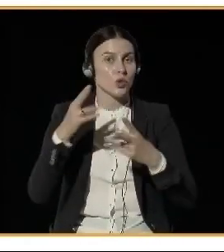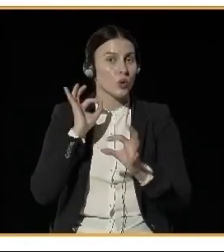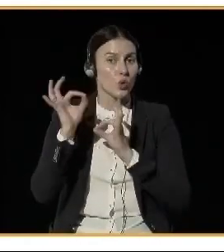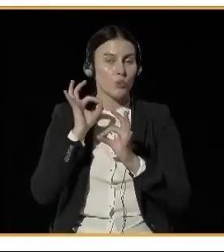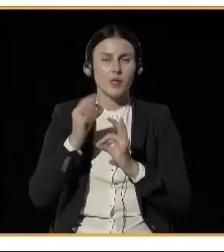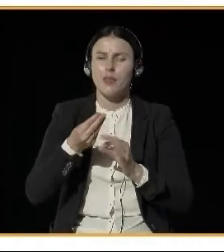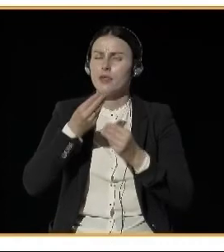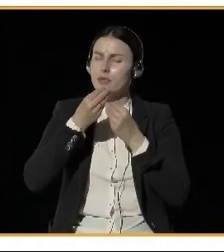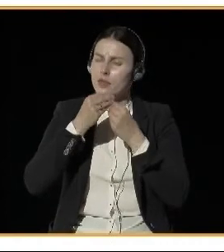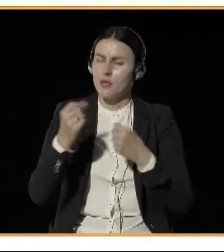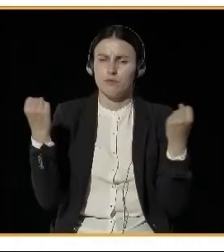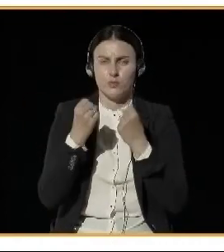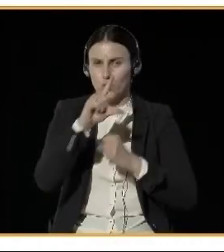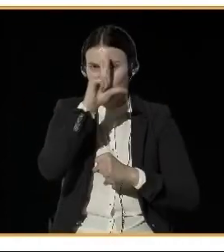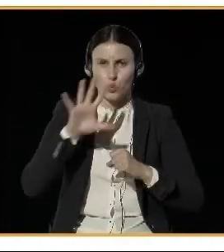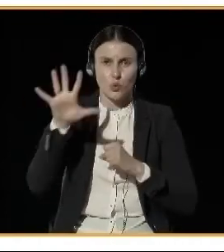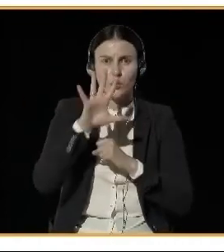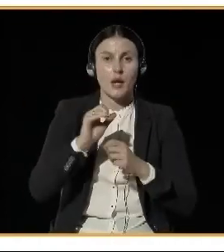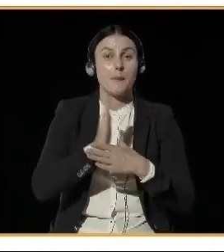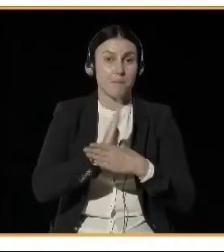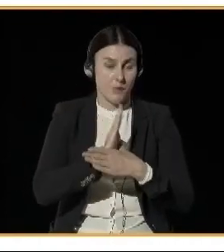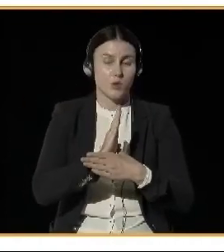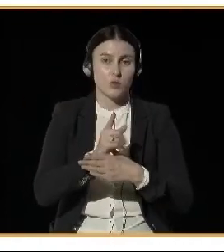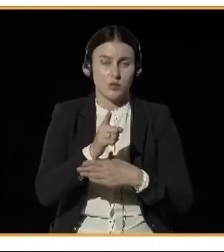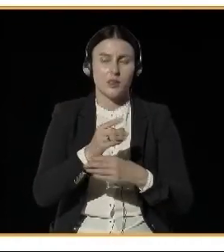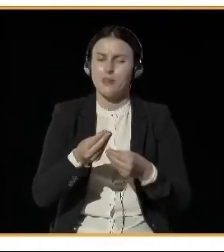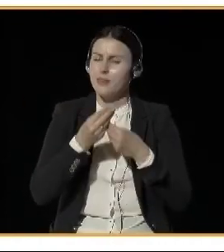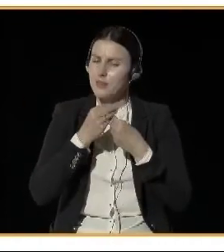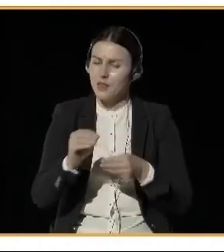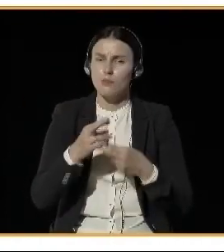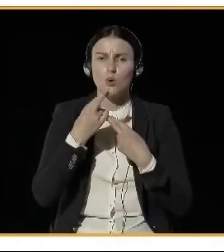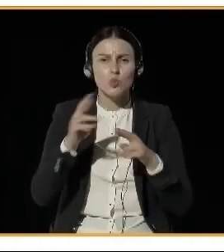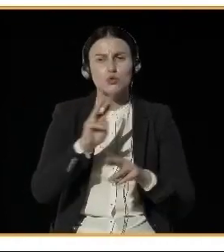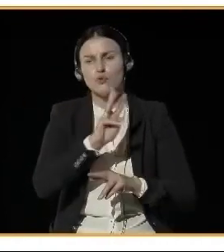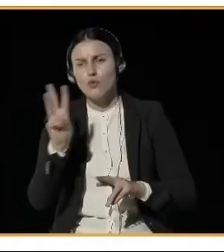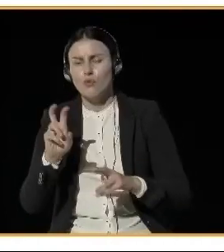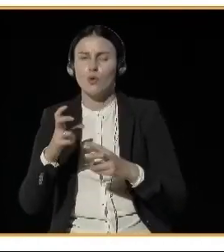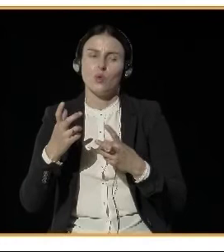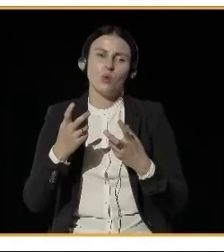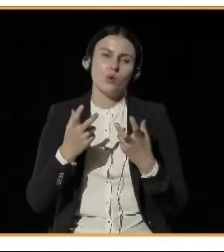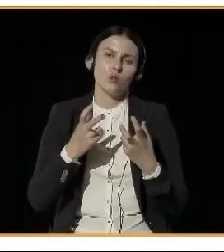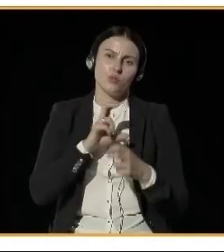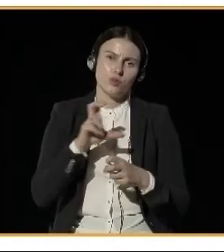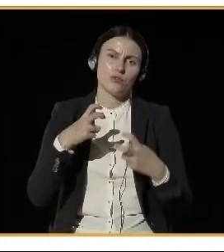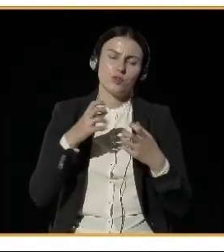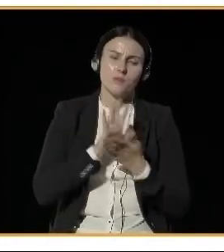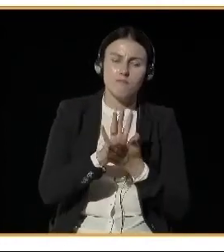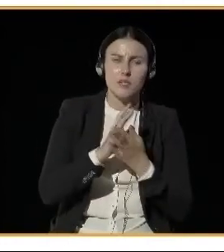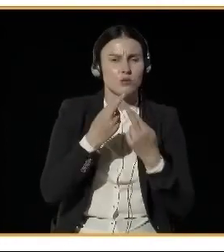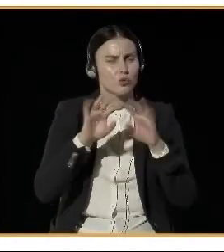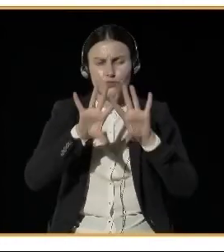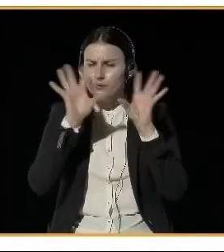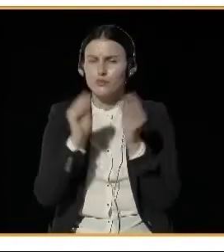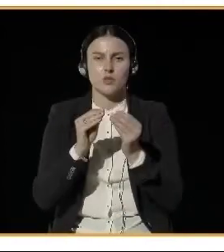possible, because slowly this gets into people's minds and it changes their mindset. We have,